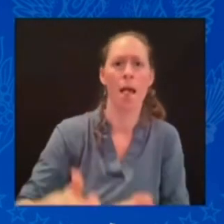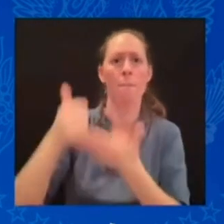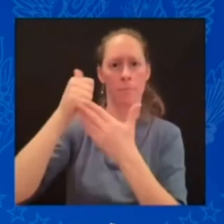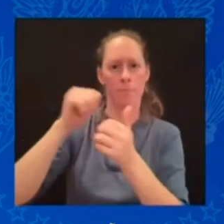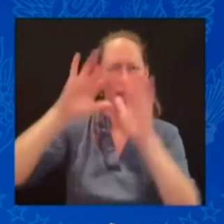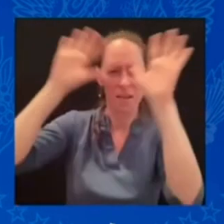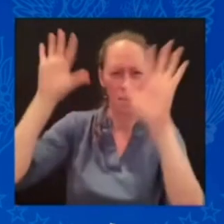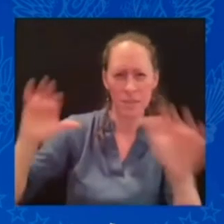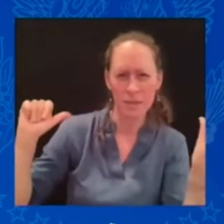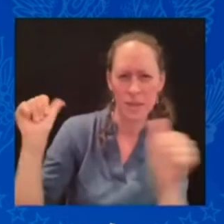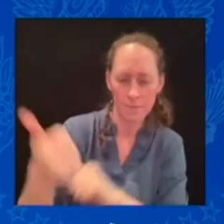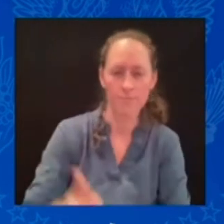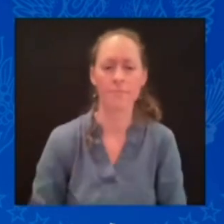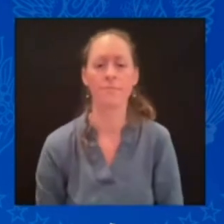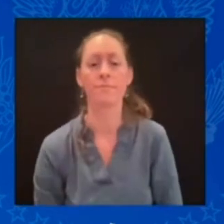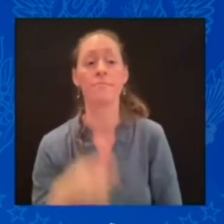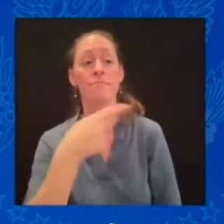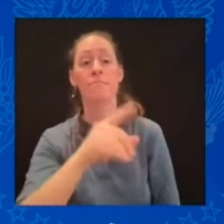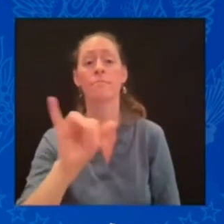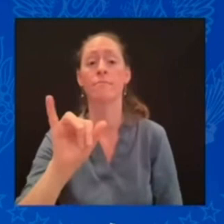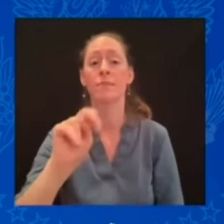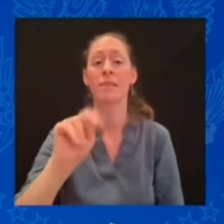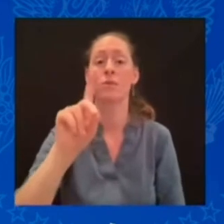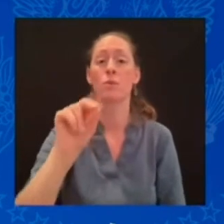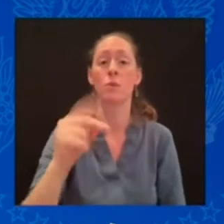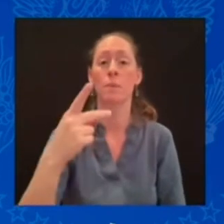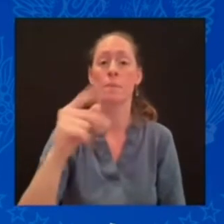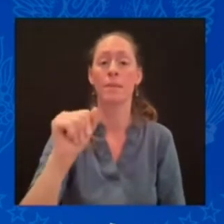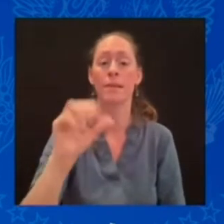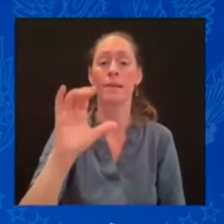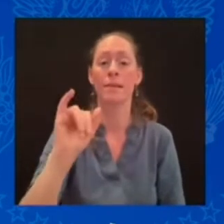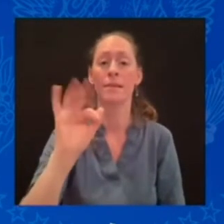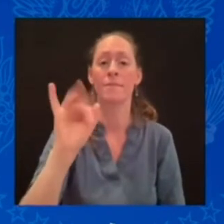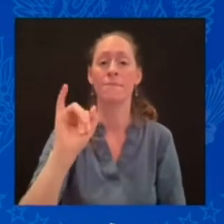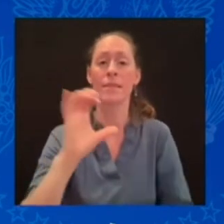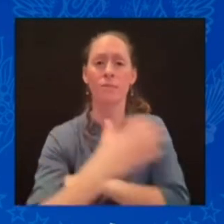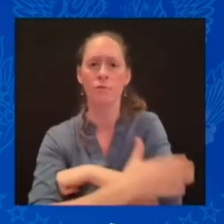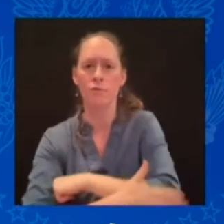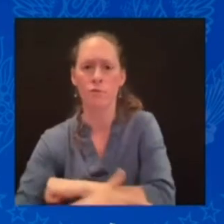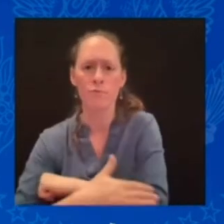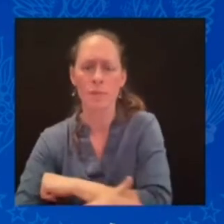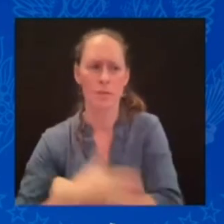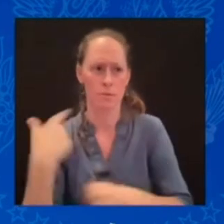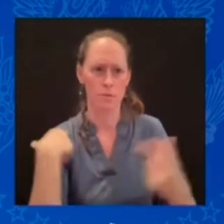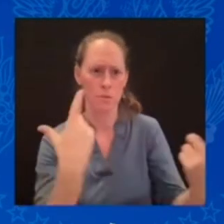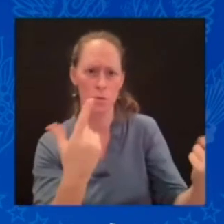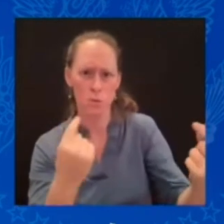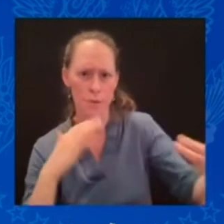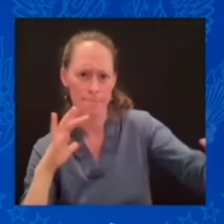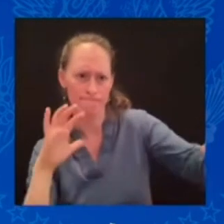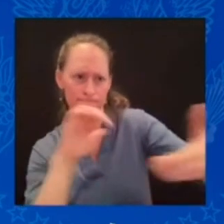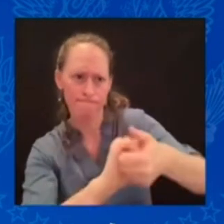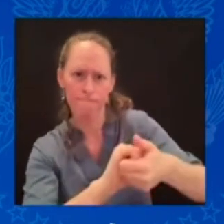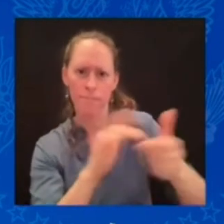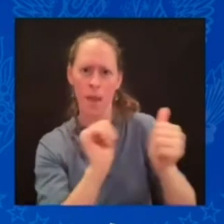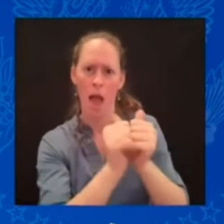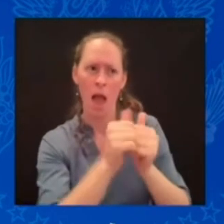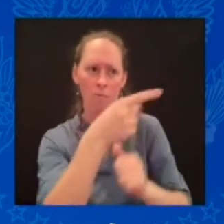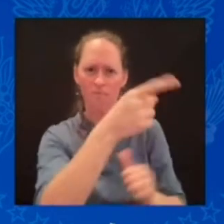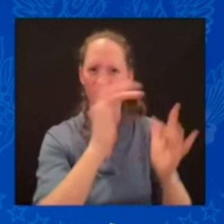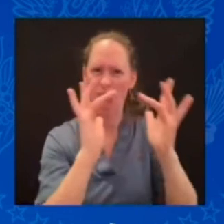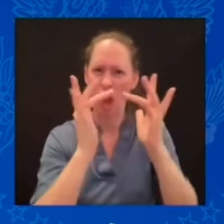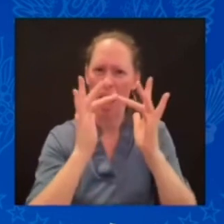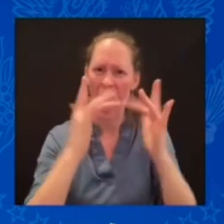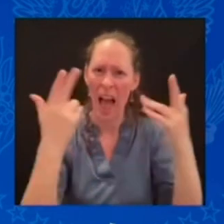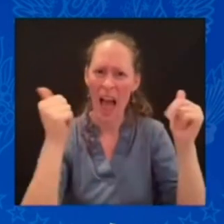terrorism, cyber threats, resilience, and so much more. And here in Finland, at our U.S. Nordic Leaders